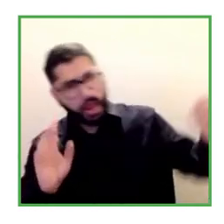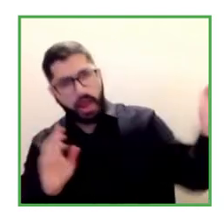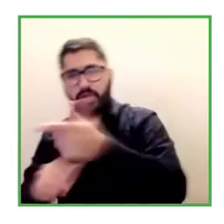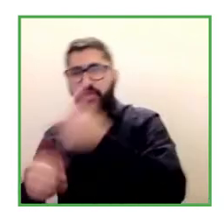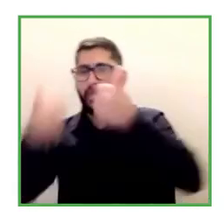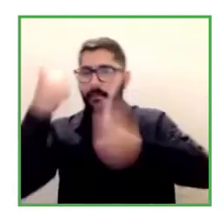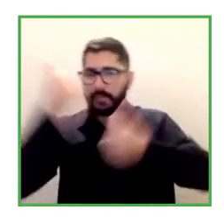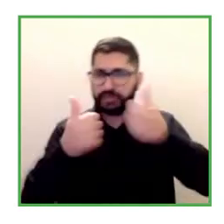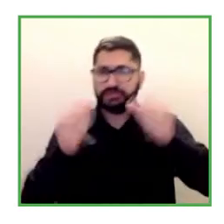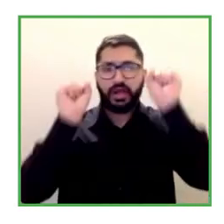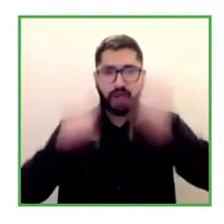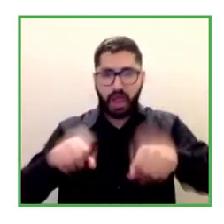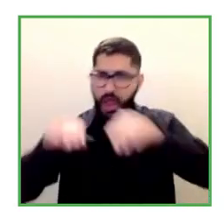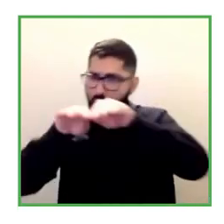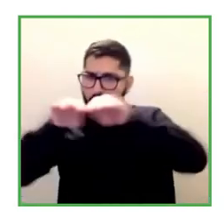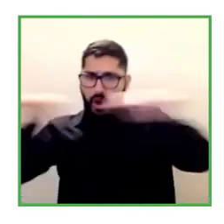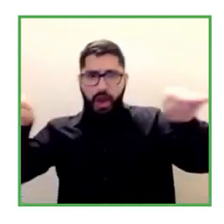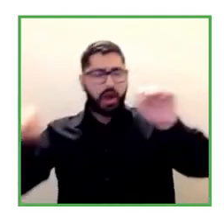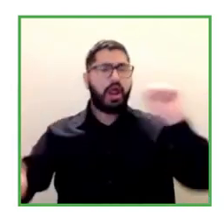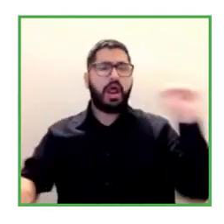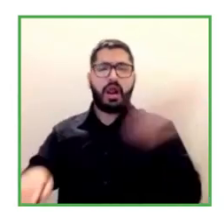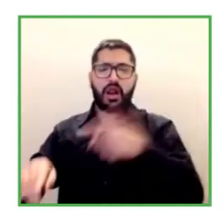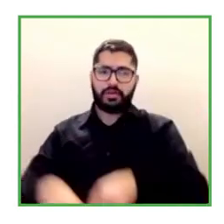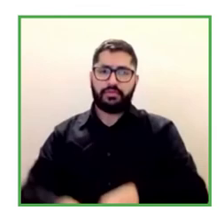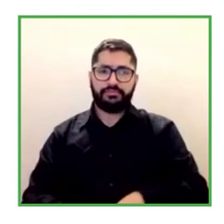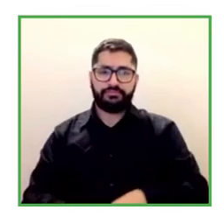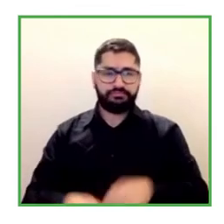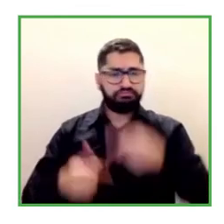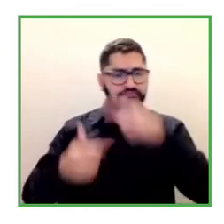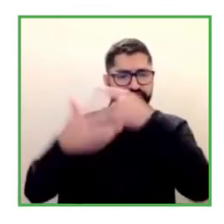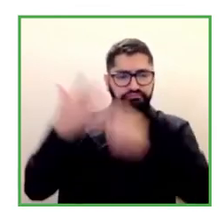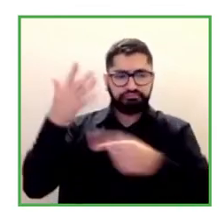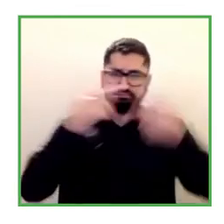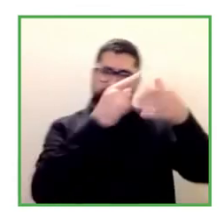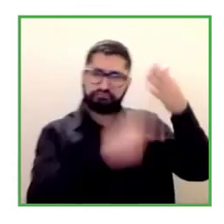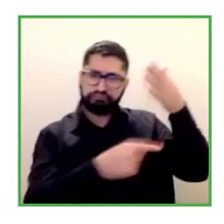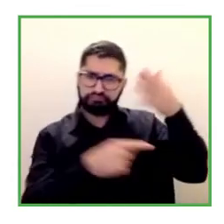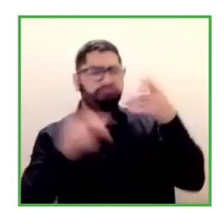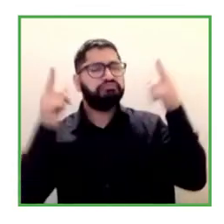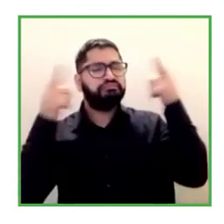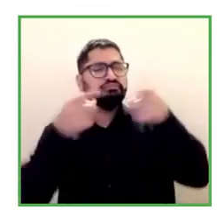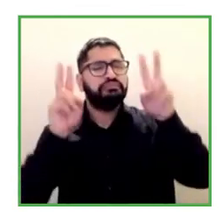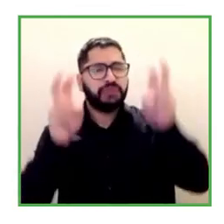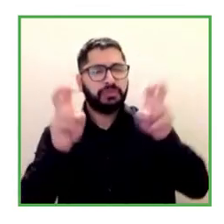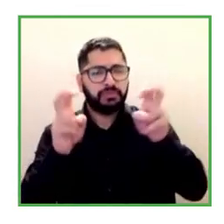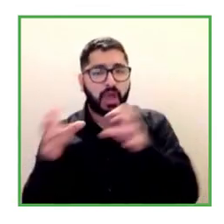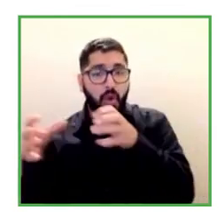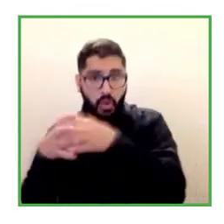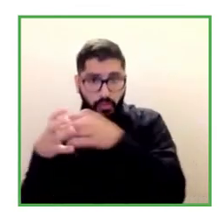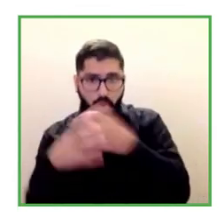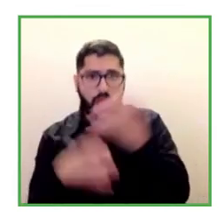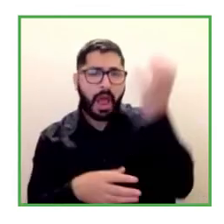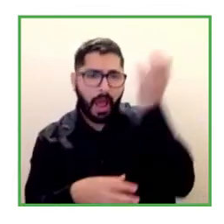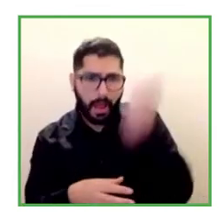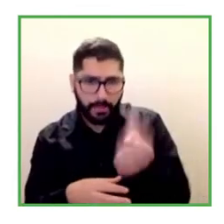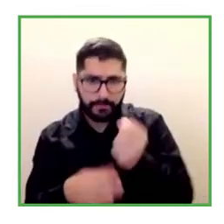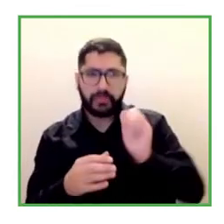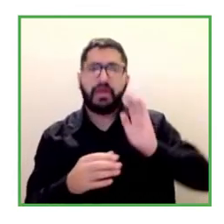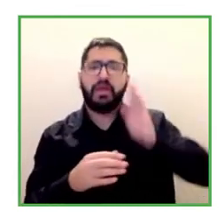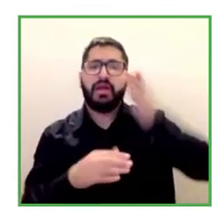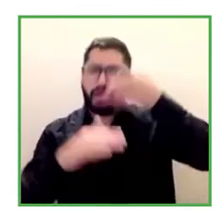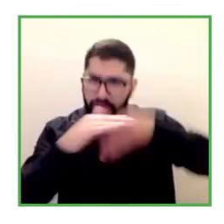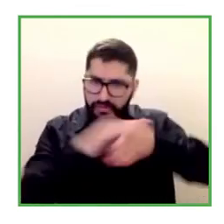in equality of conditions of all these job positions and enter the companies that actually value those